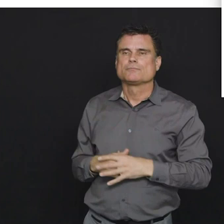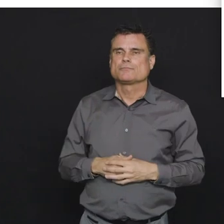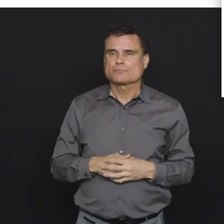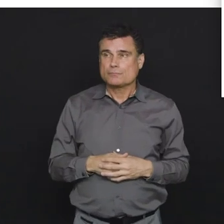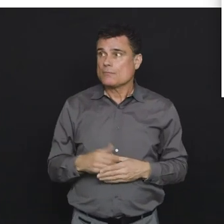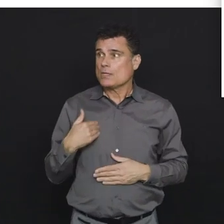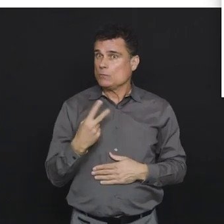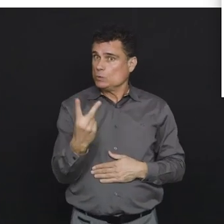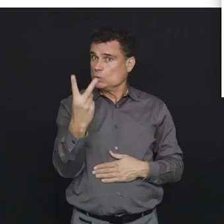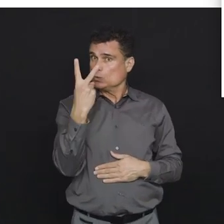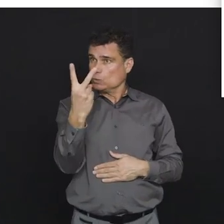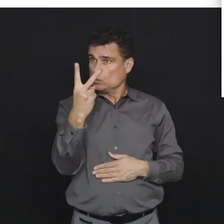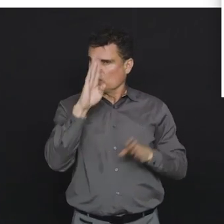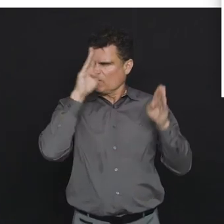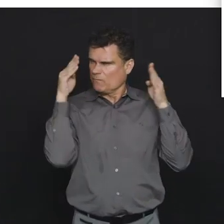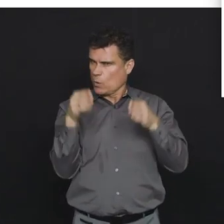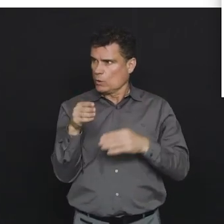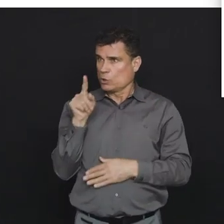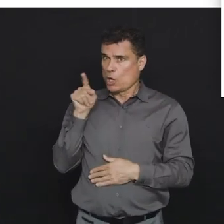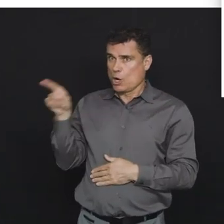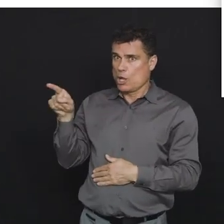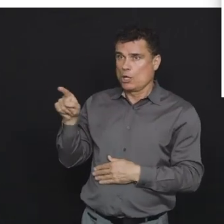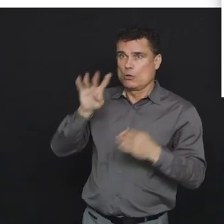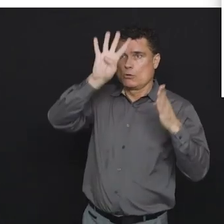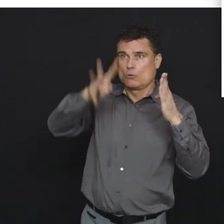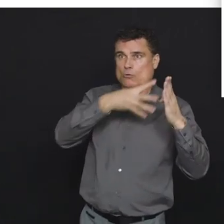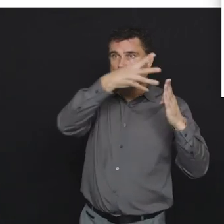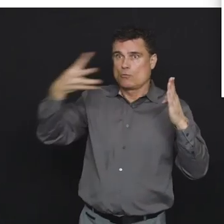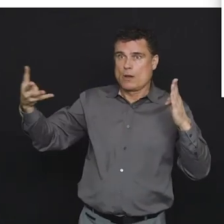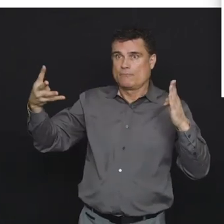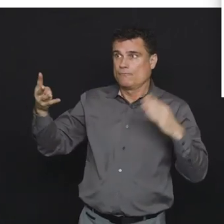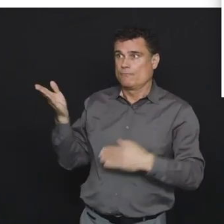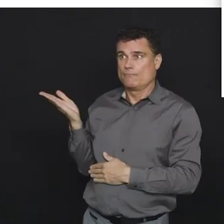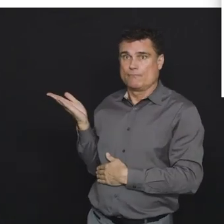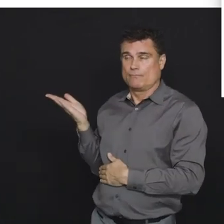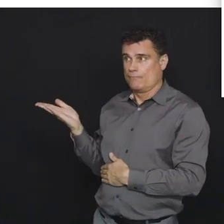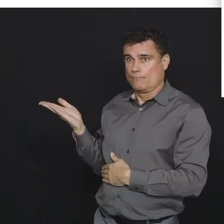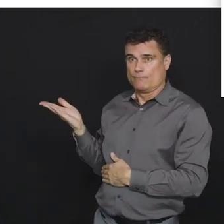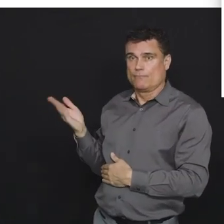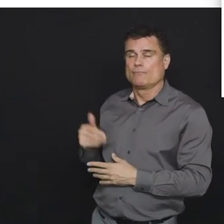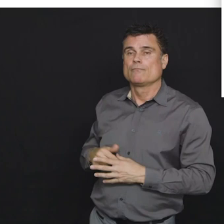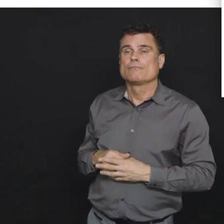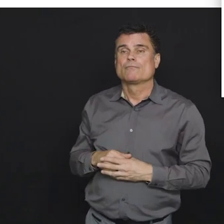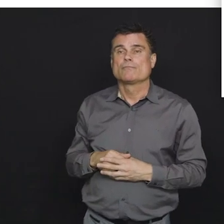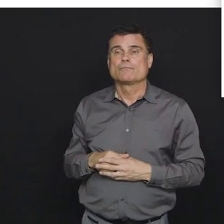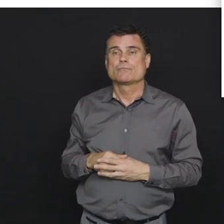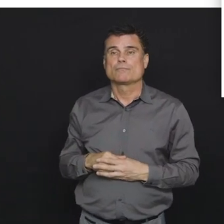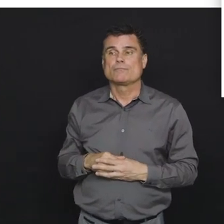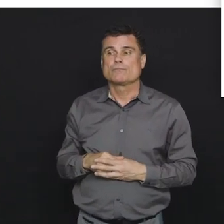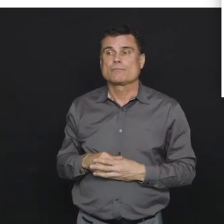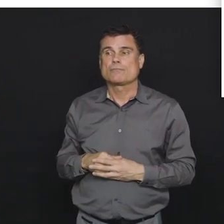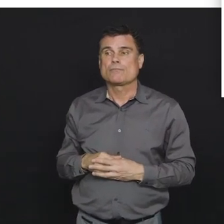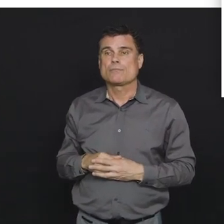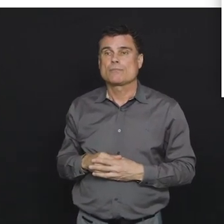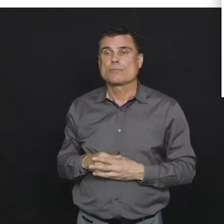two areas of focus. The first is focus on our current capacity with respect to critical care spaces